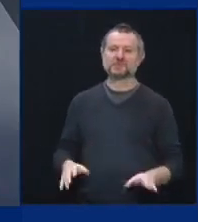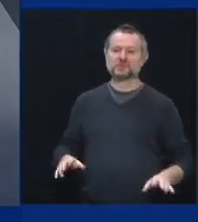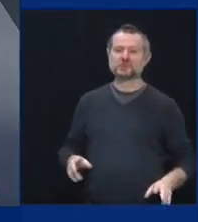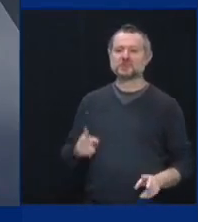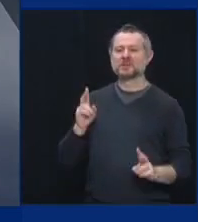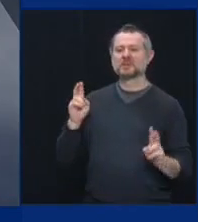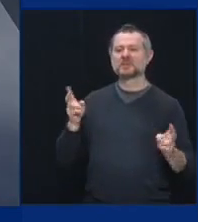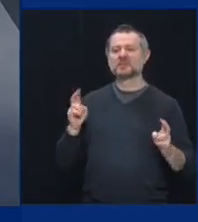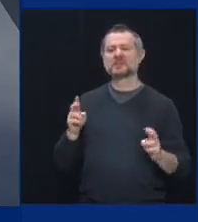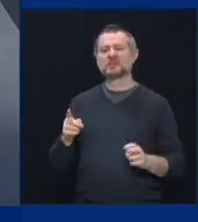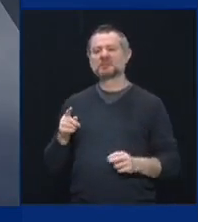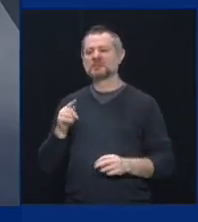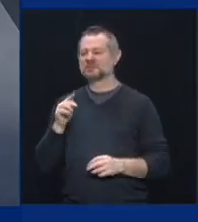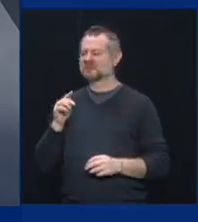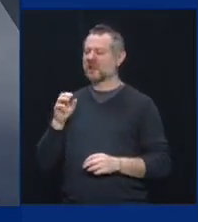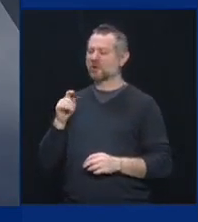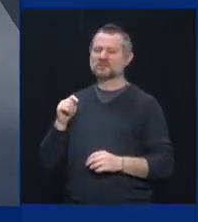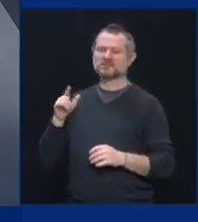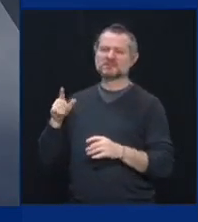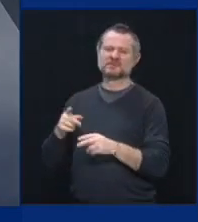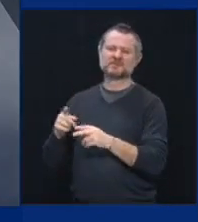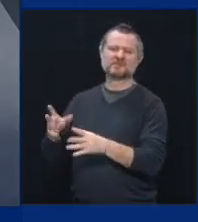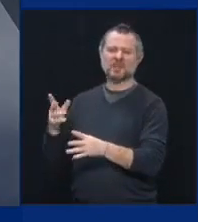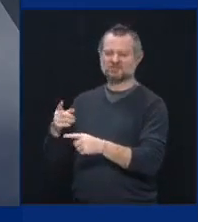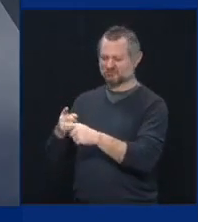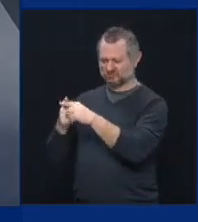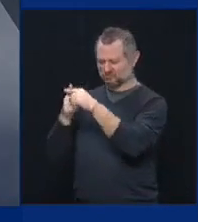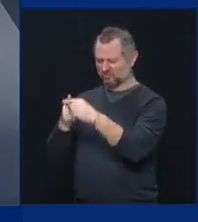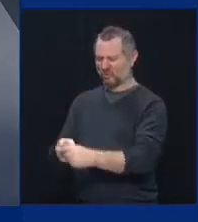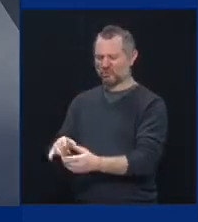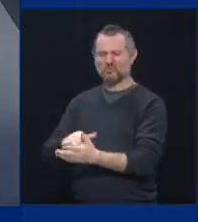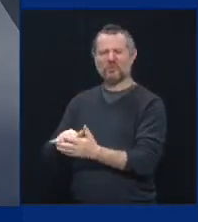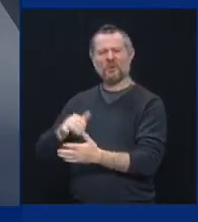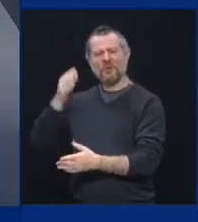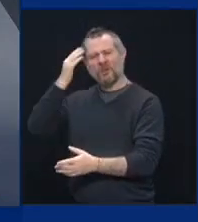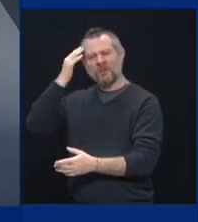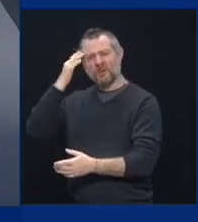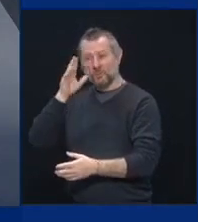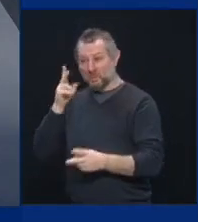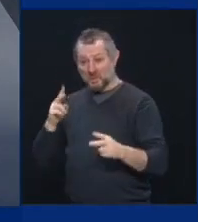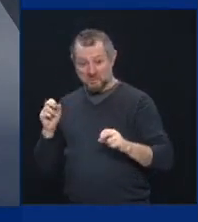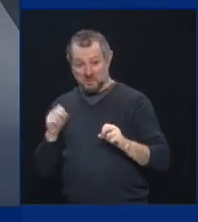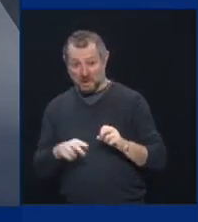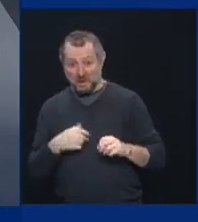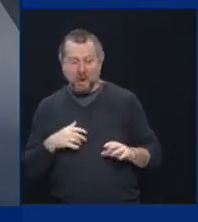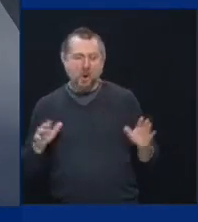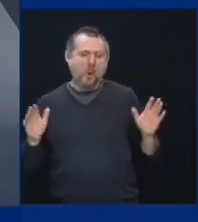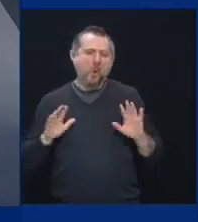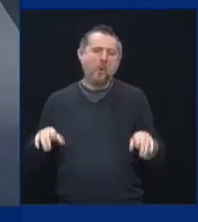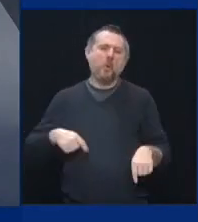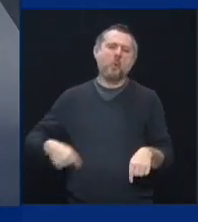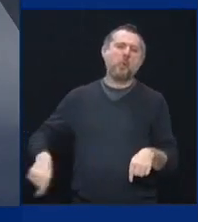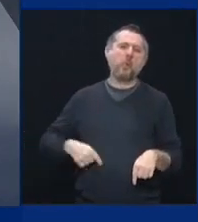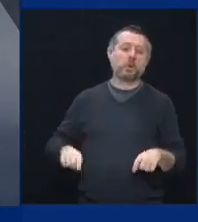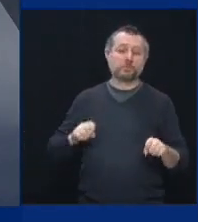Nobody will come back. I heard the naysayers before. I hear them today. I'm worried